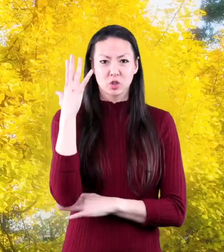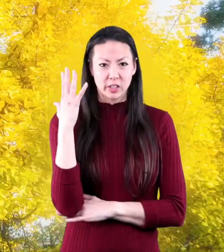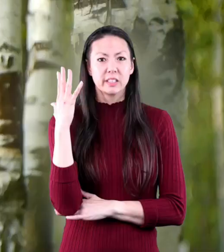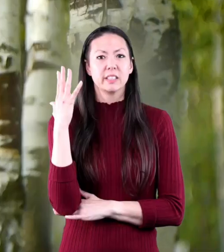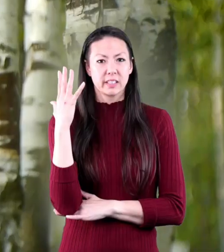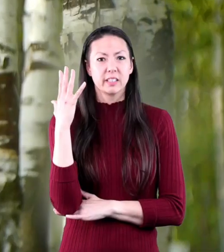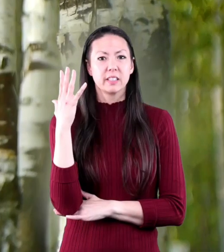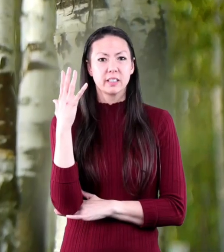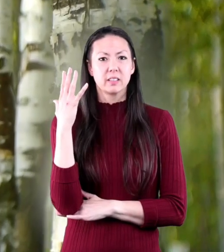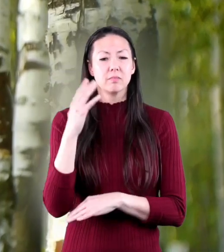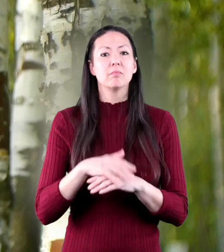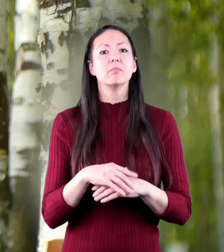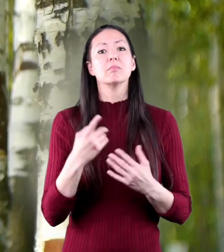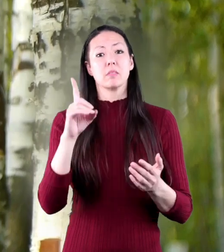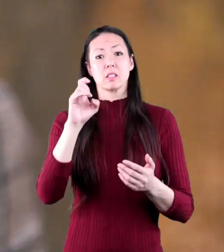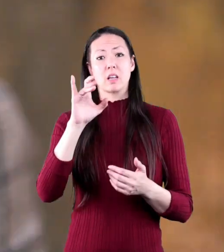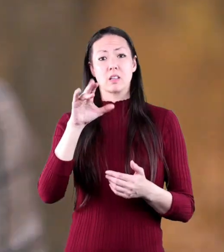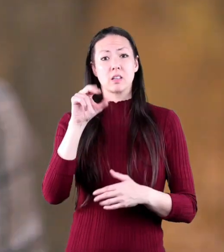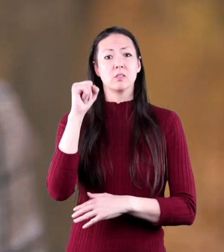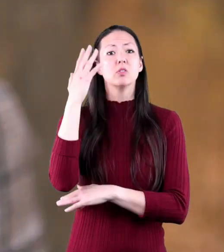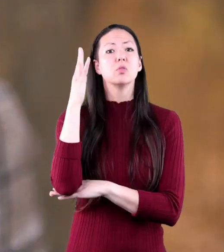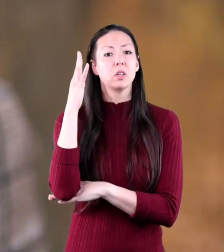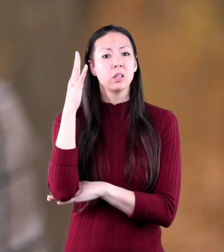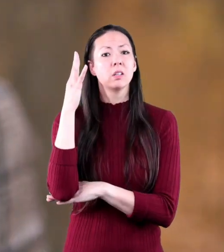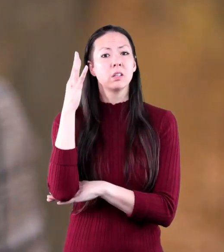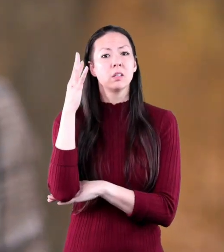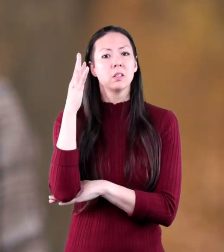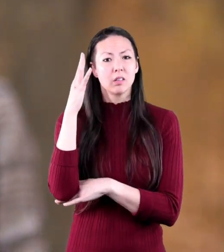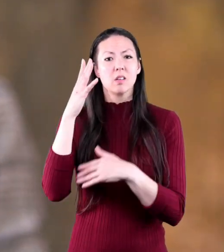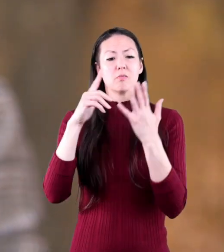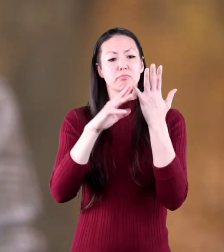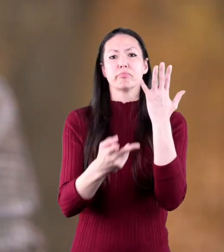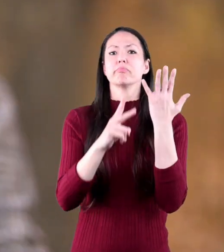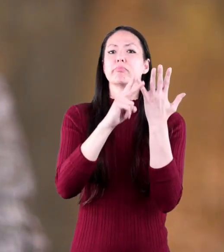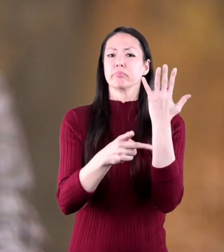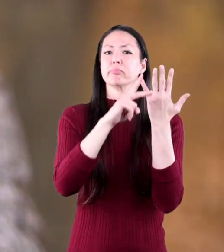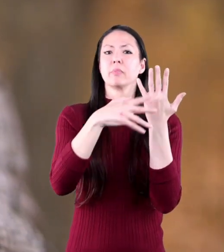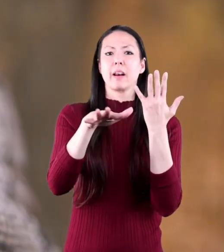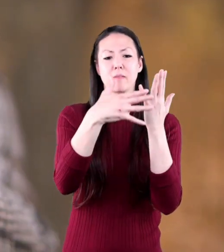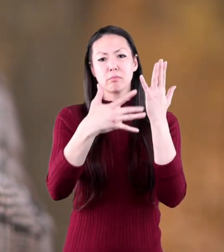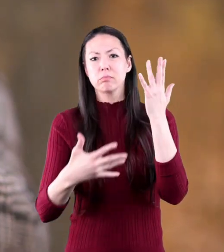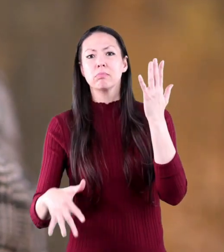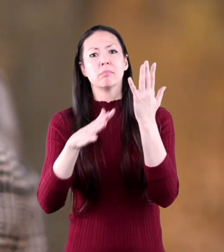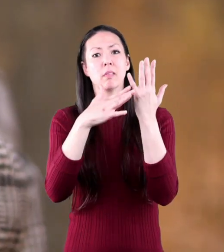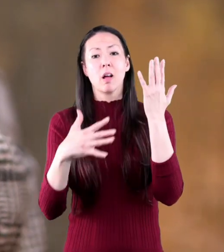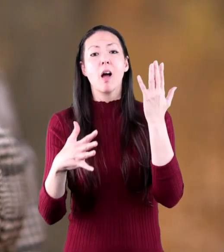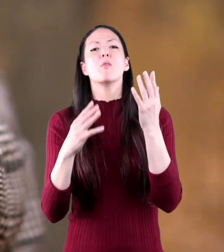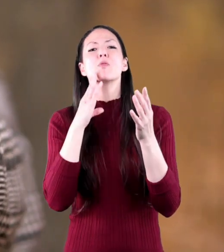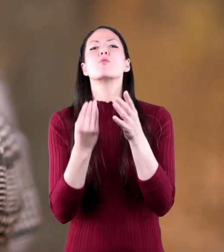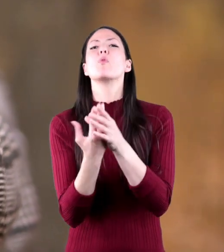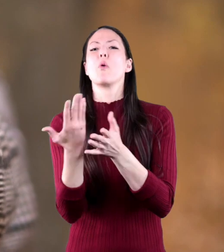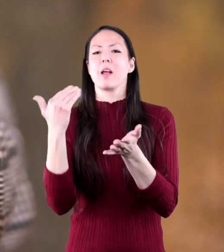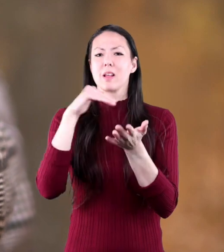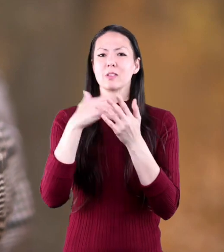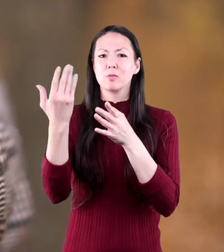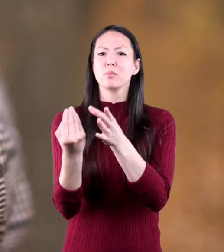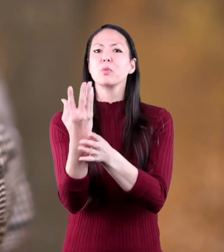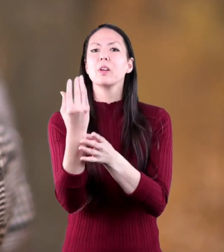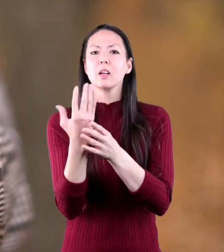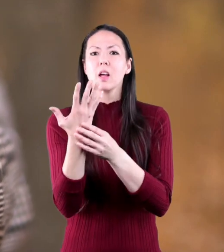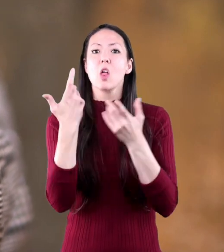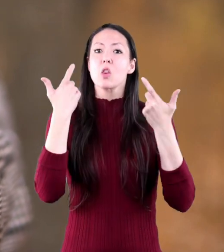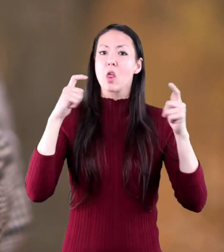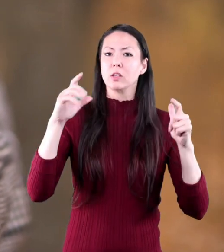ginkgo, and birch. As we said, deciduous trees shed their leaves in autumn and grow them again in spring,